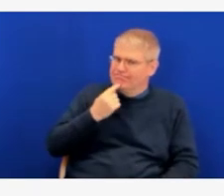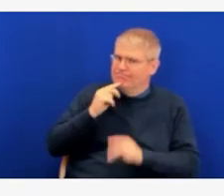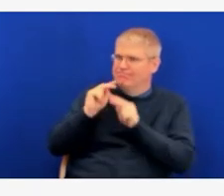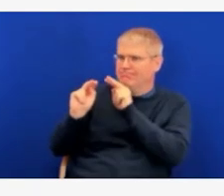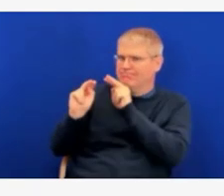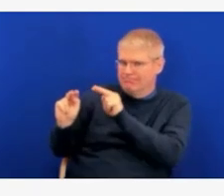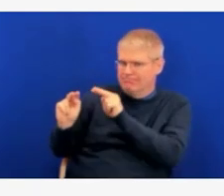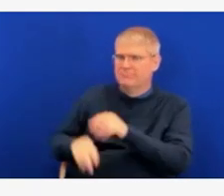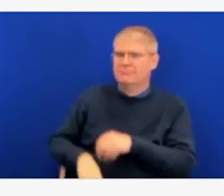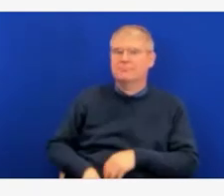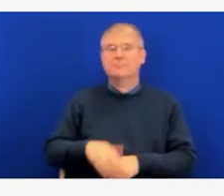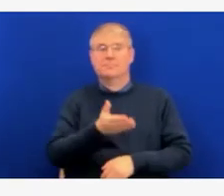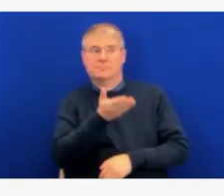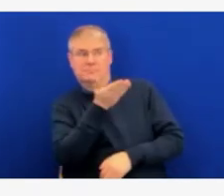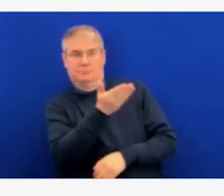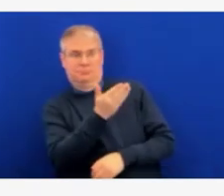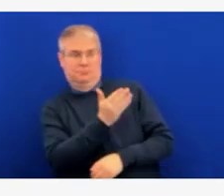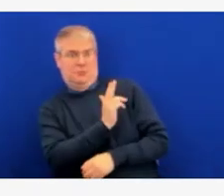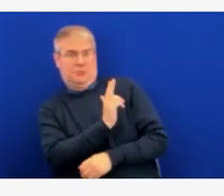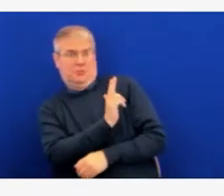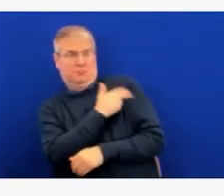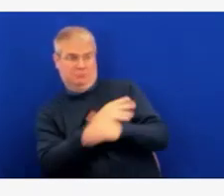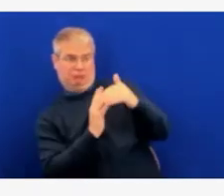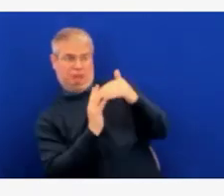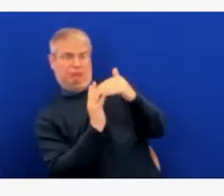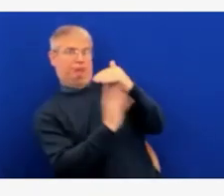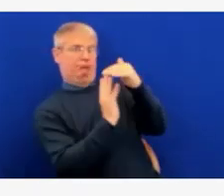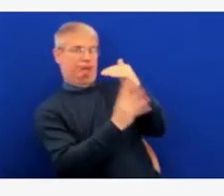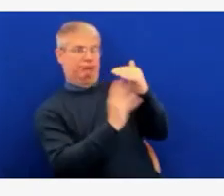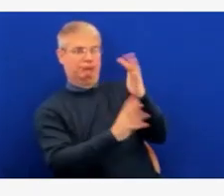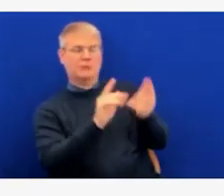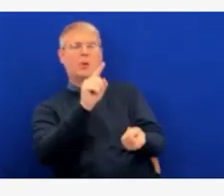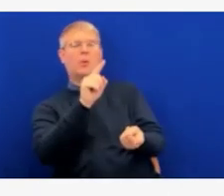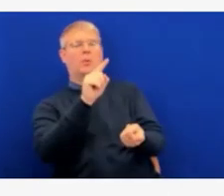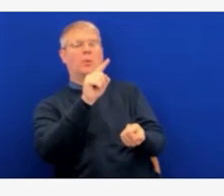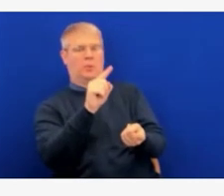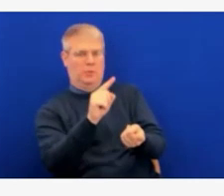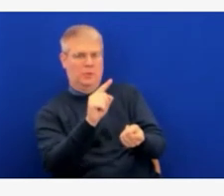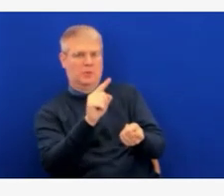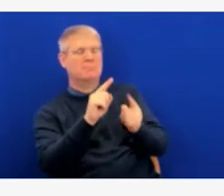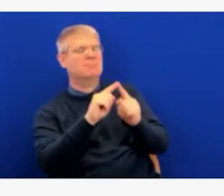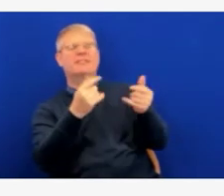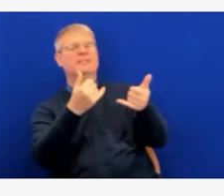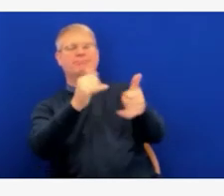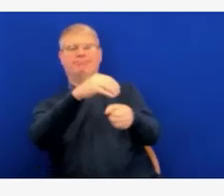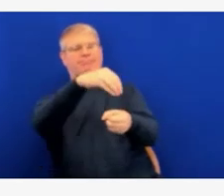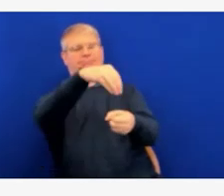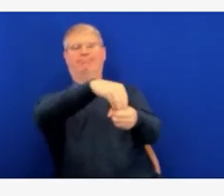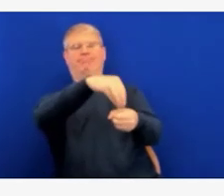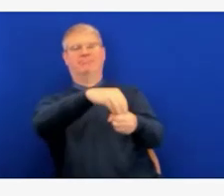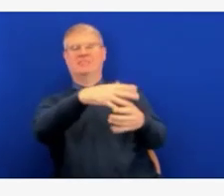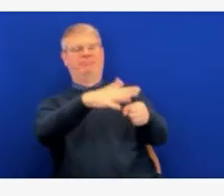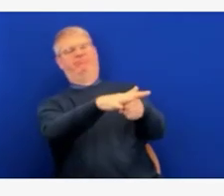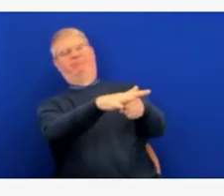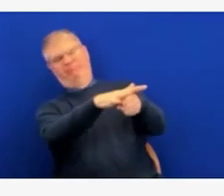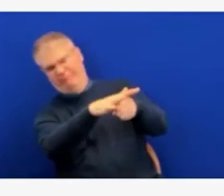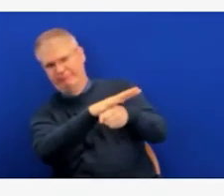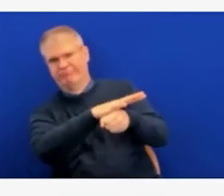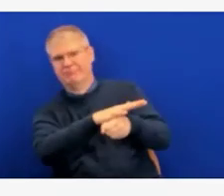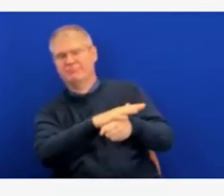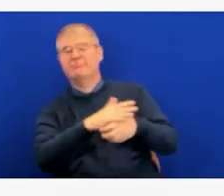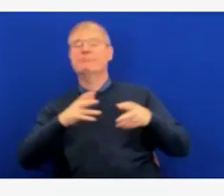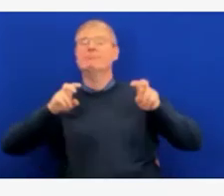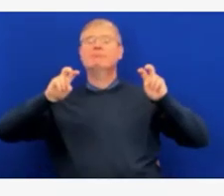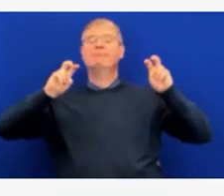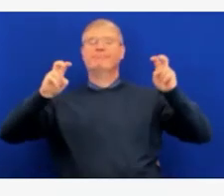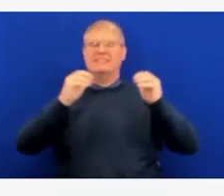are still operating in crisis standards of care. Our test positivity is at 11.5%, but it's still